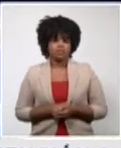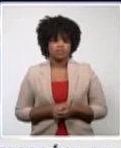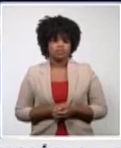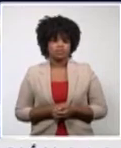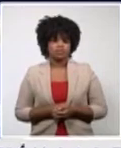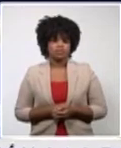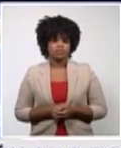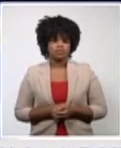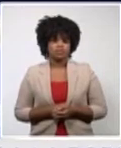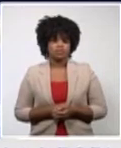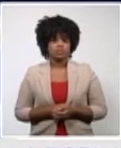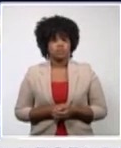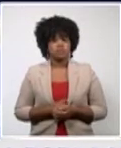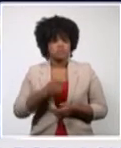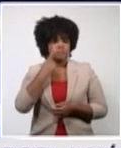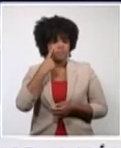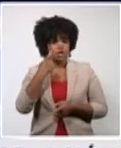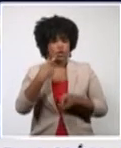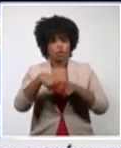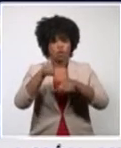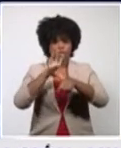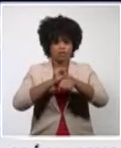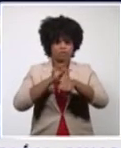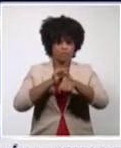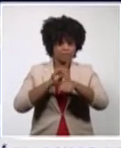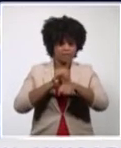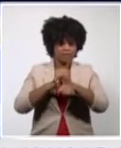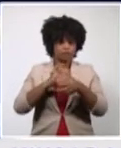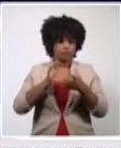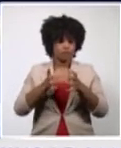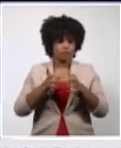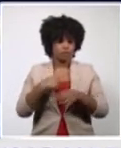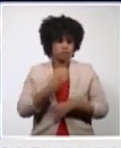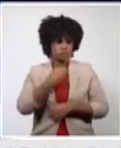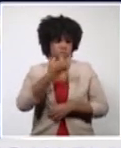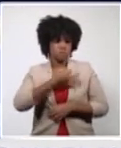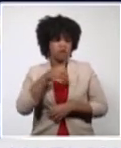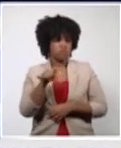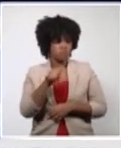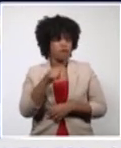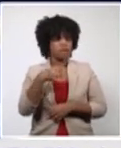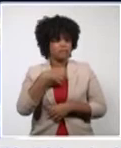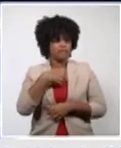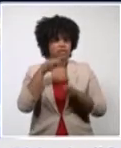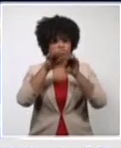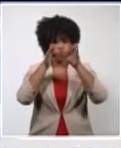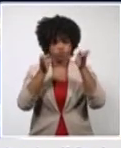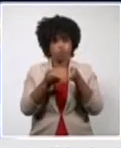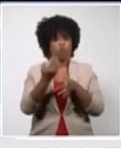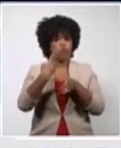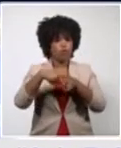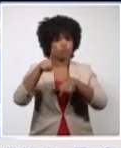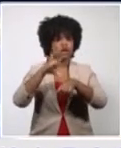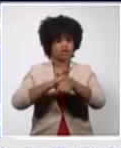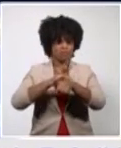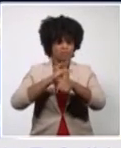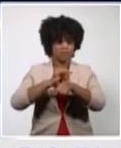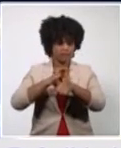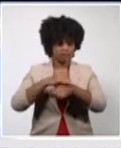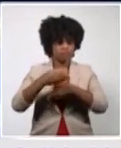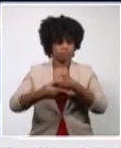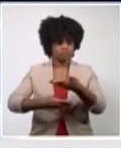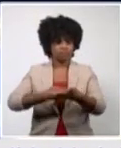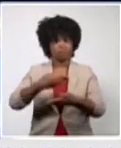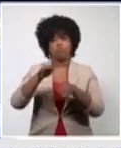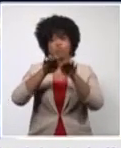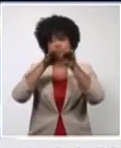behavior of other diseases, it must be said that the other diseases are also present. We the